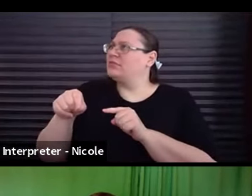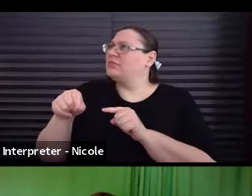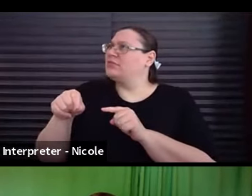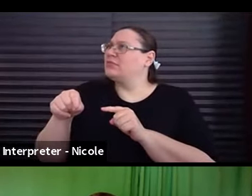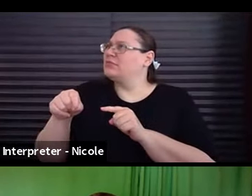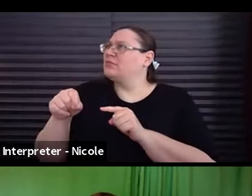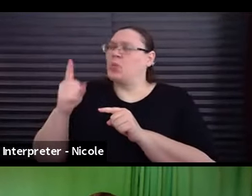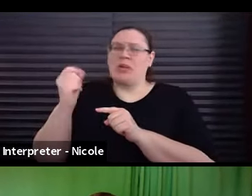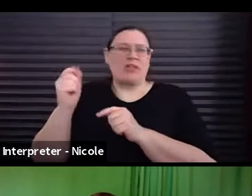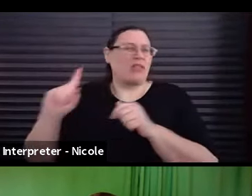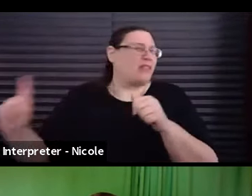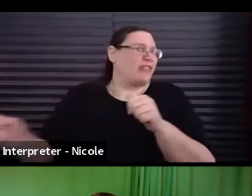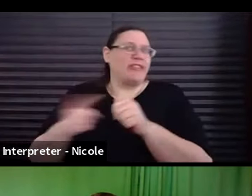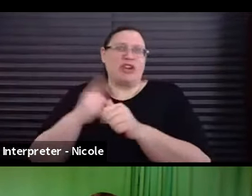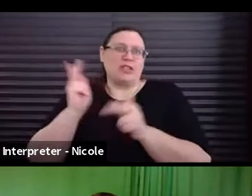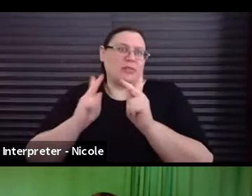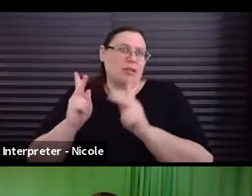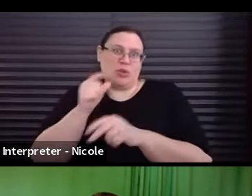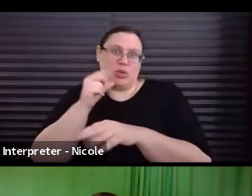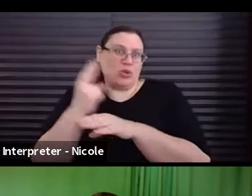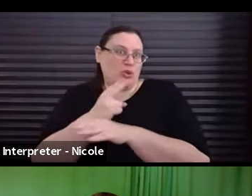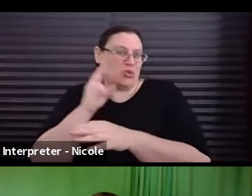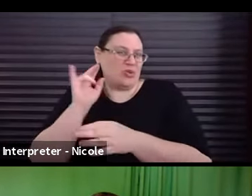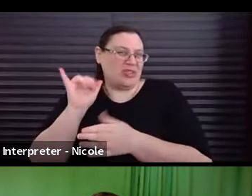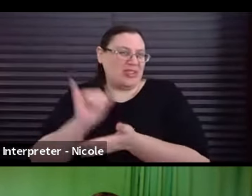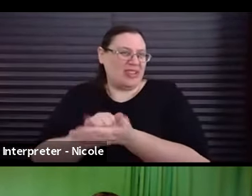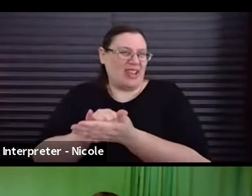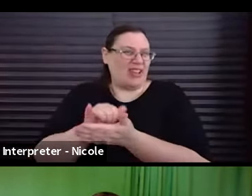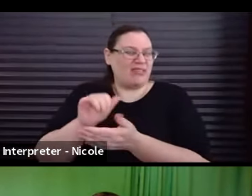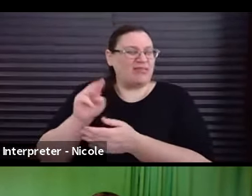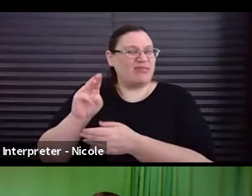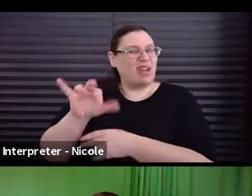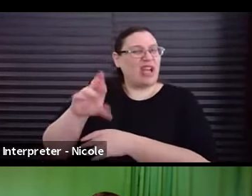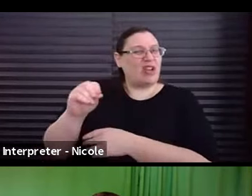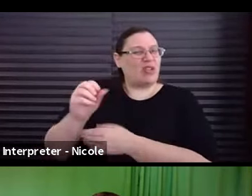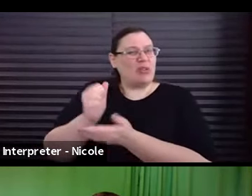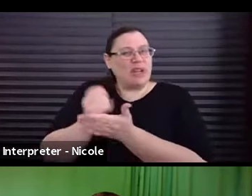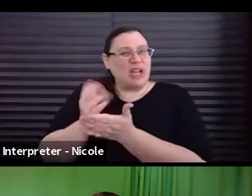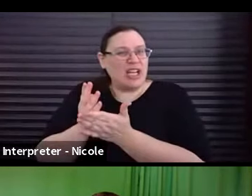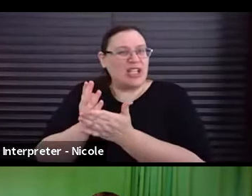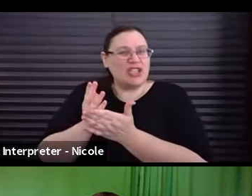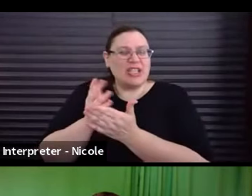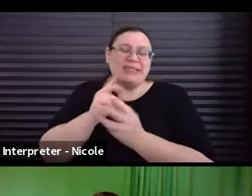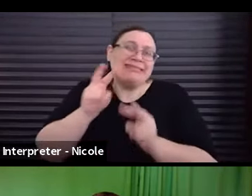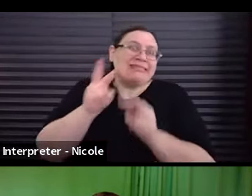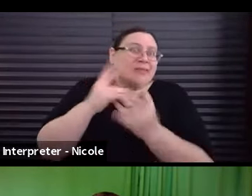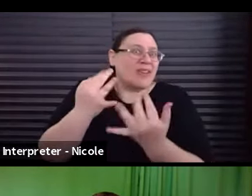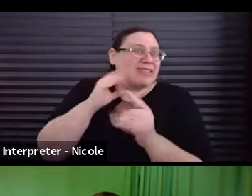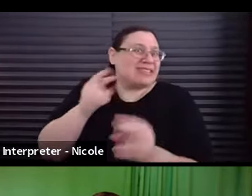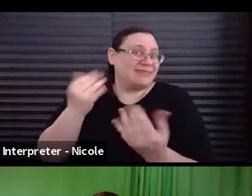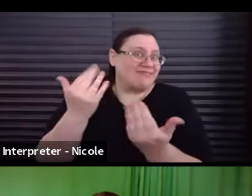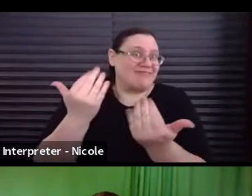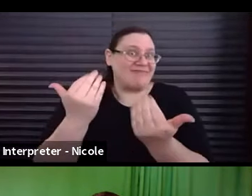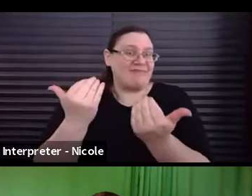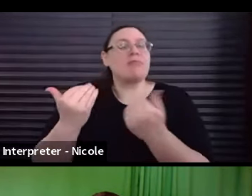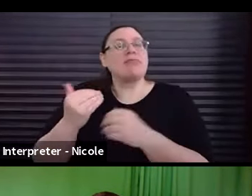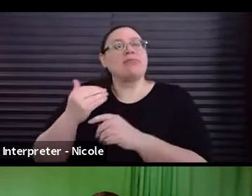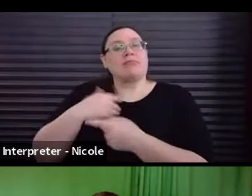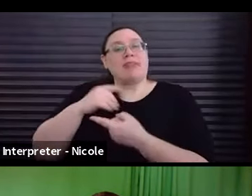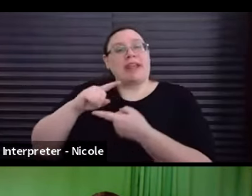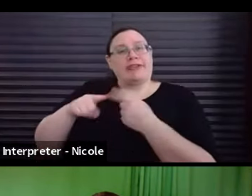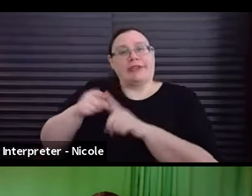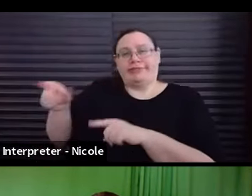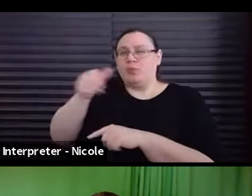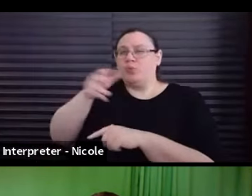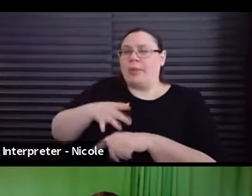the very first people to use this and was chomping at the bit and waiting and waiting, waiting for us to have it. And, um, you know, she was telling a very